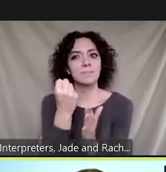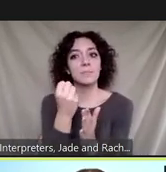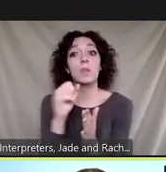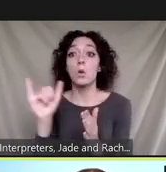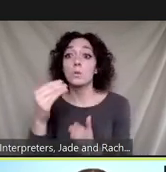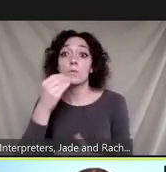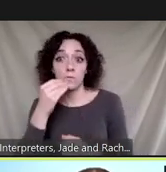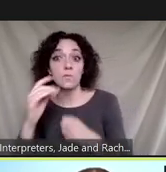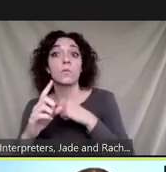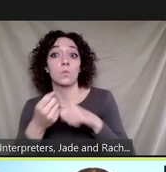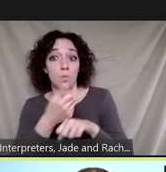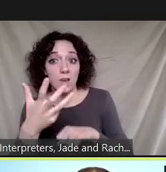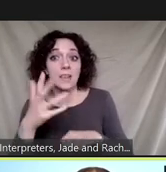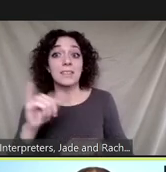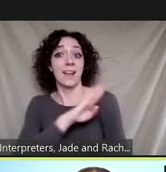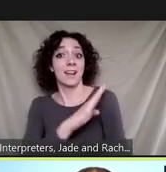source